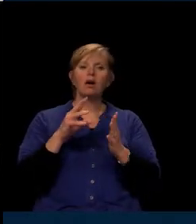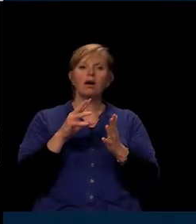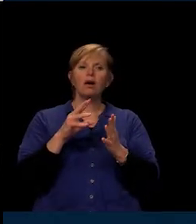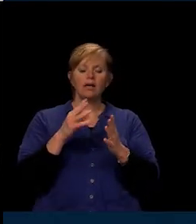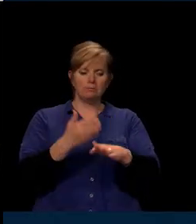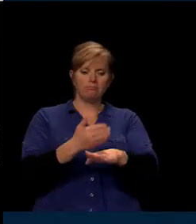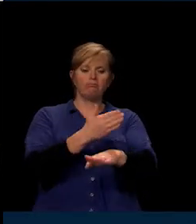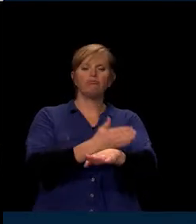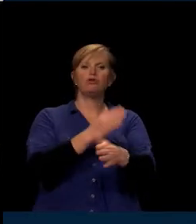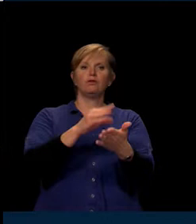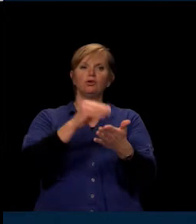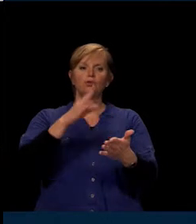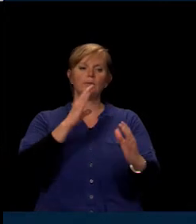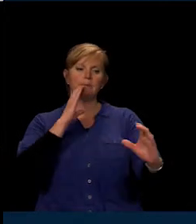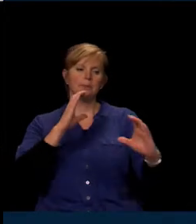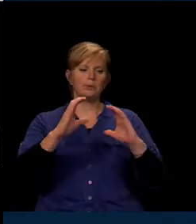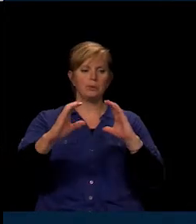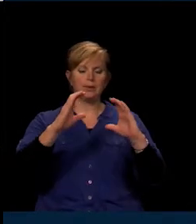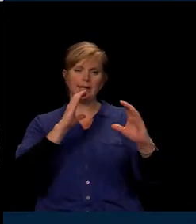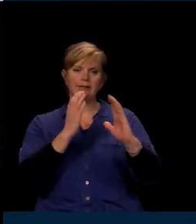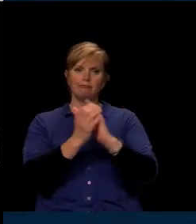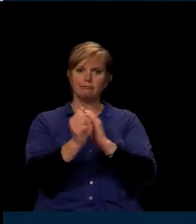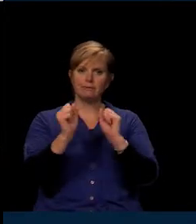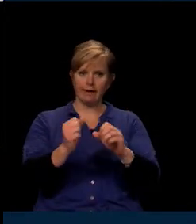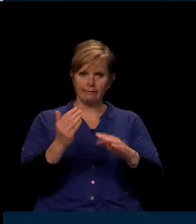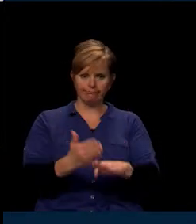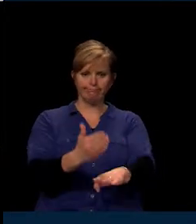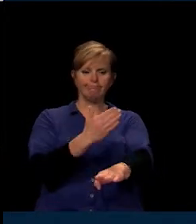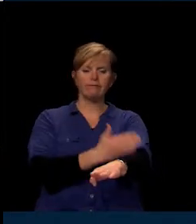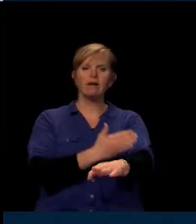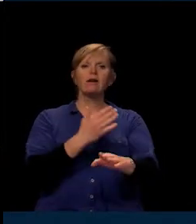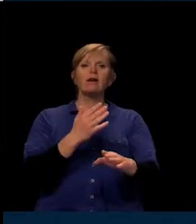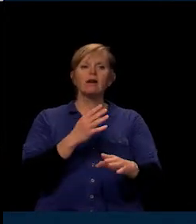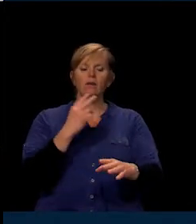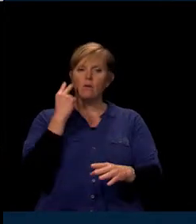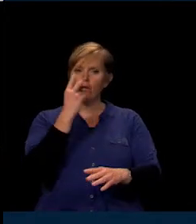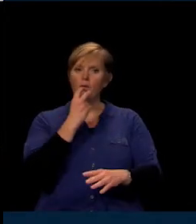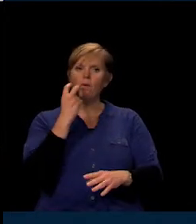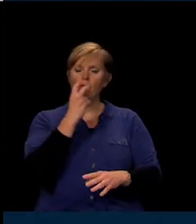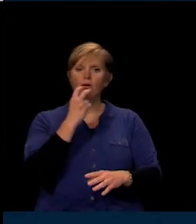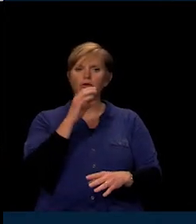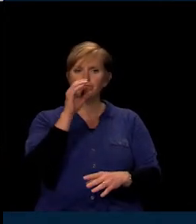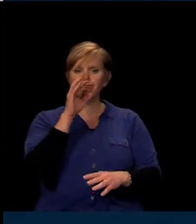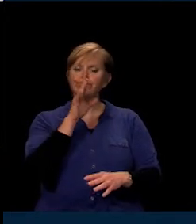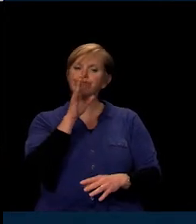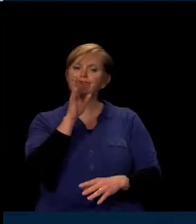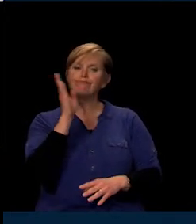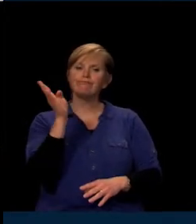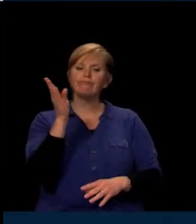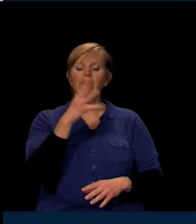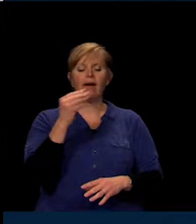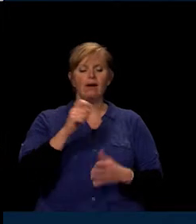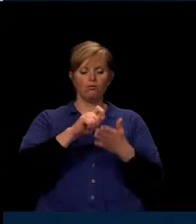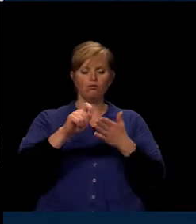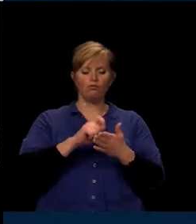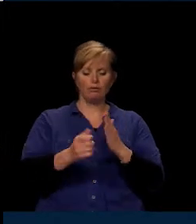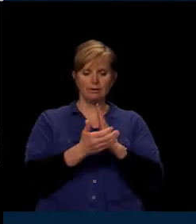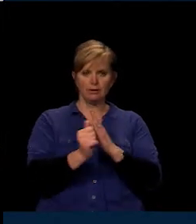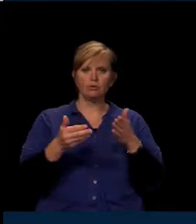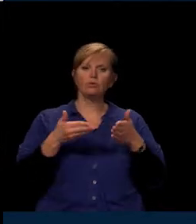being increased as unique opportunities for expanding both their oral and written skills via new ways to present their learning.